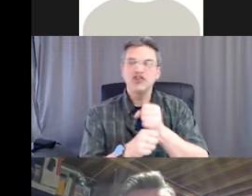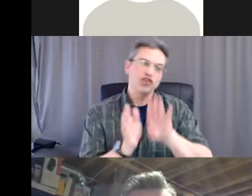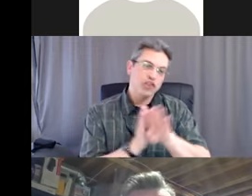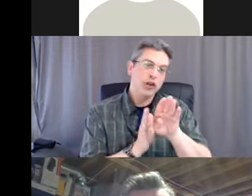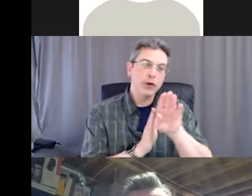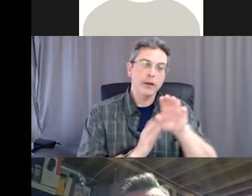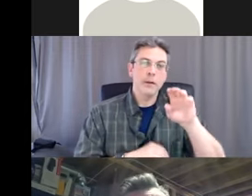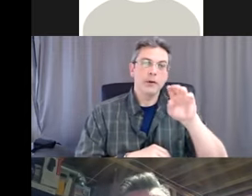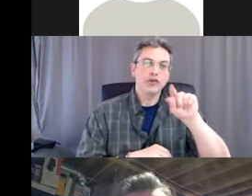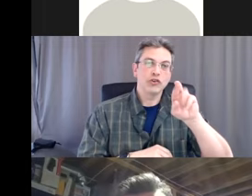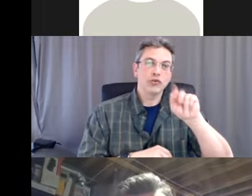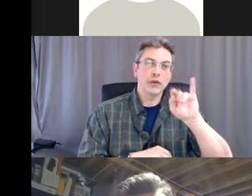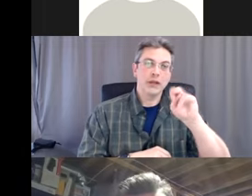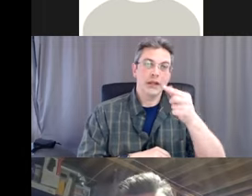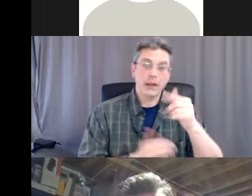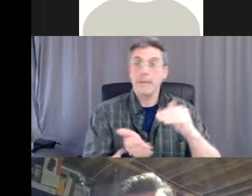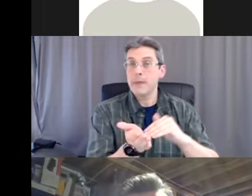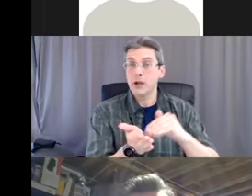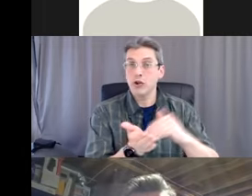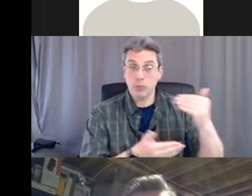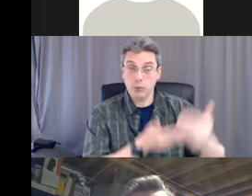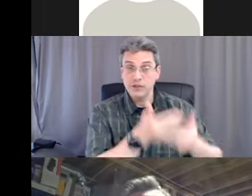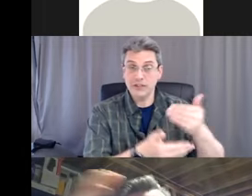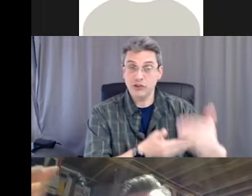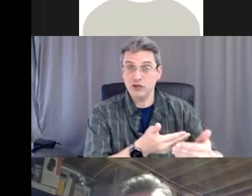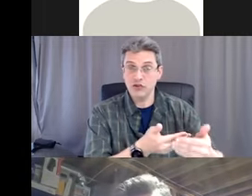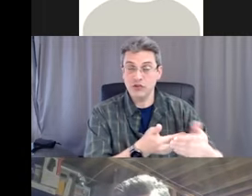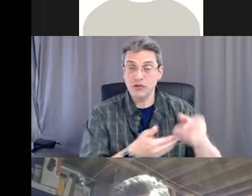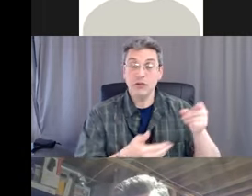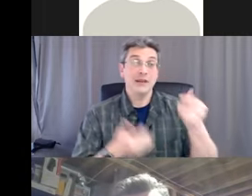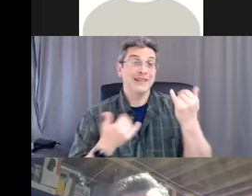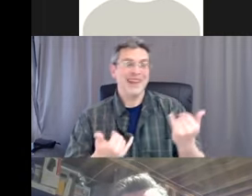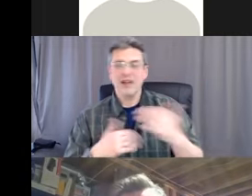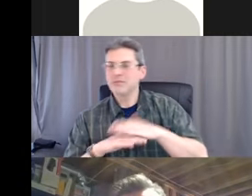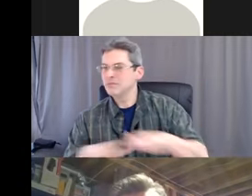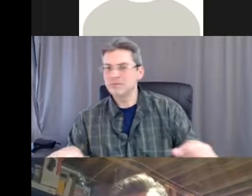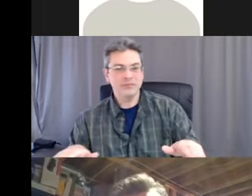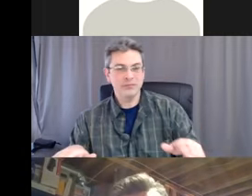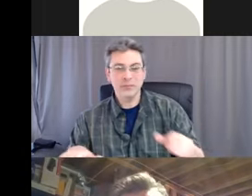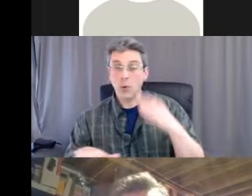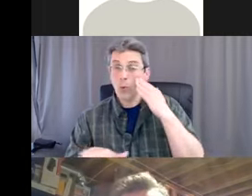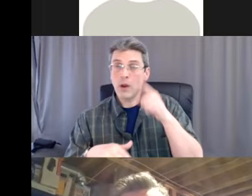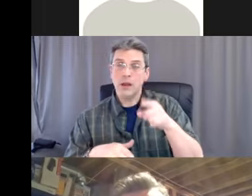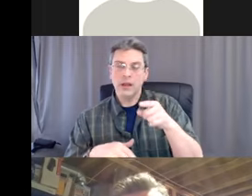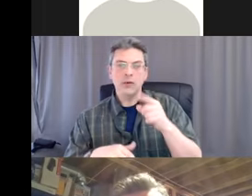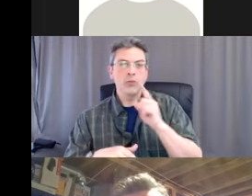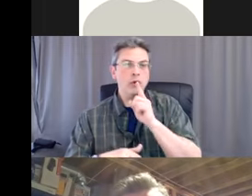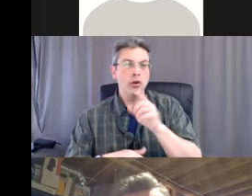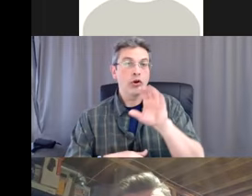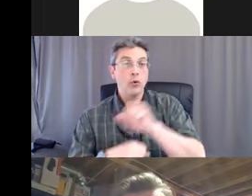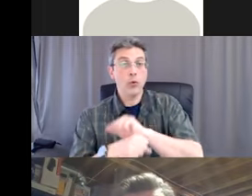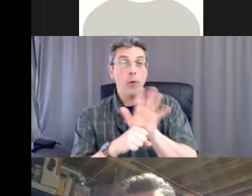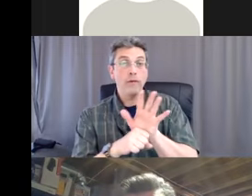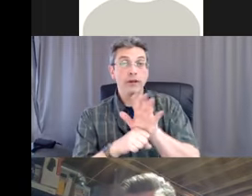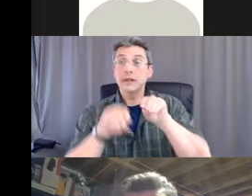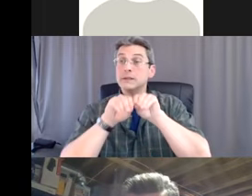are a big risk for COVID-19 because of the transmission of the virus. So really important when